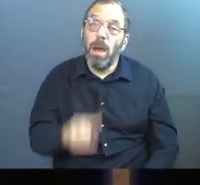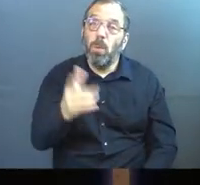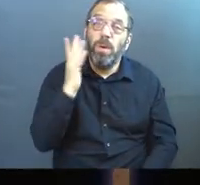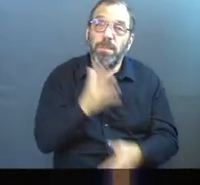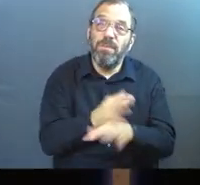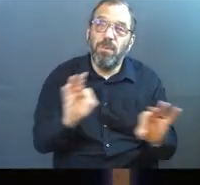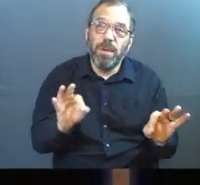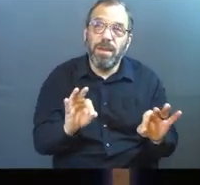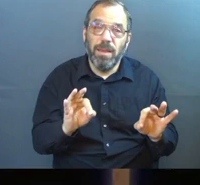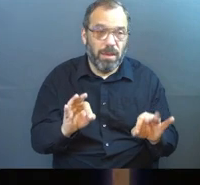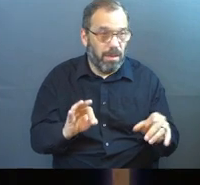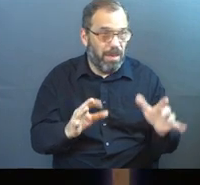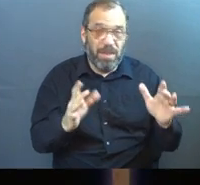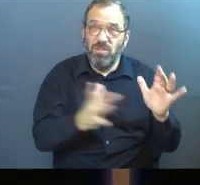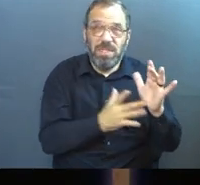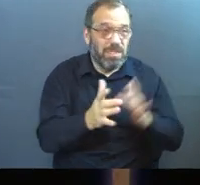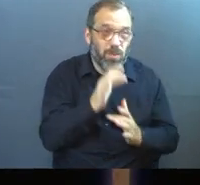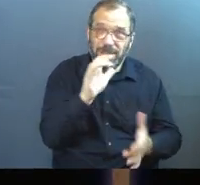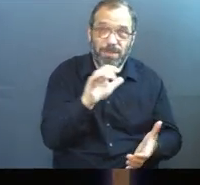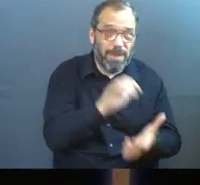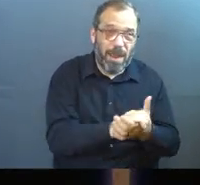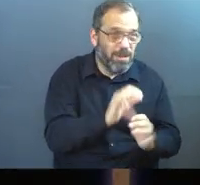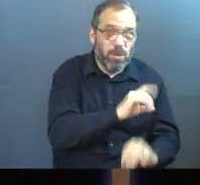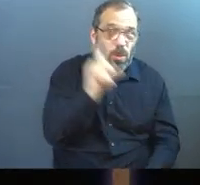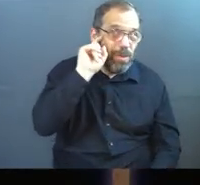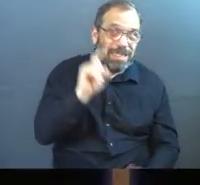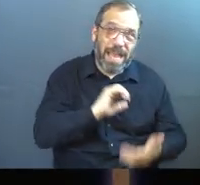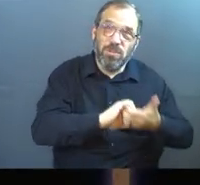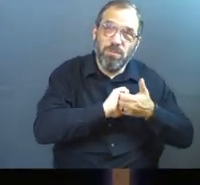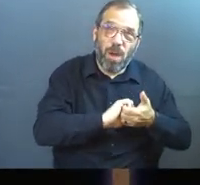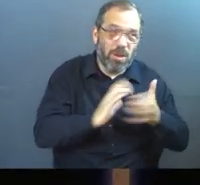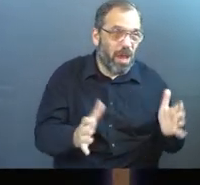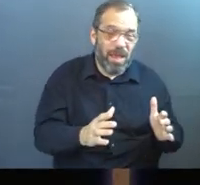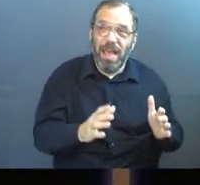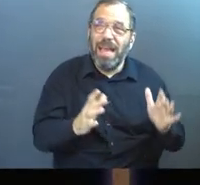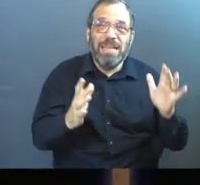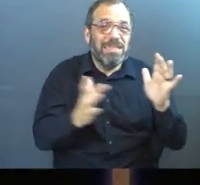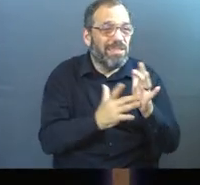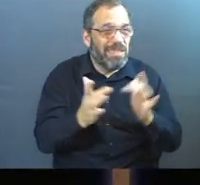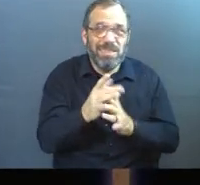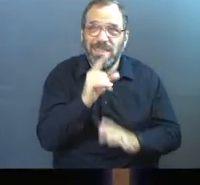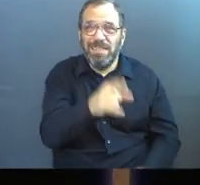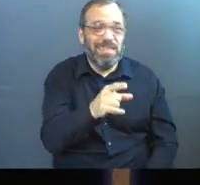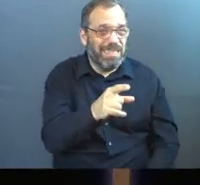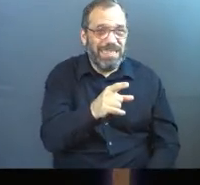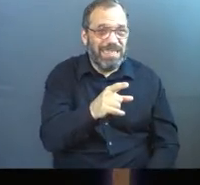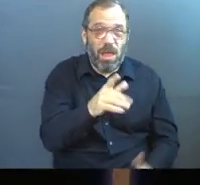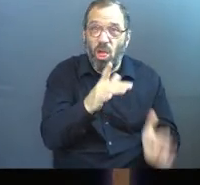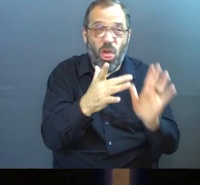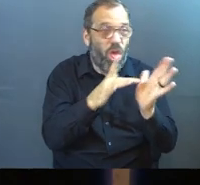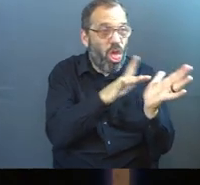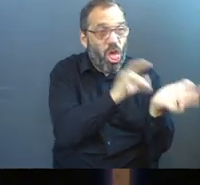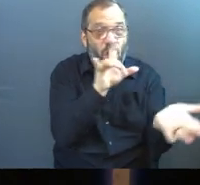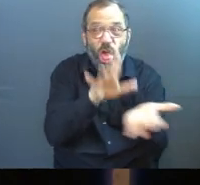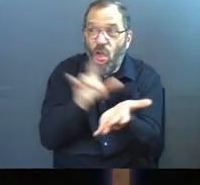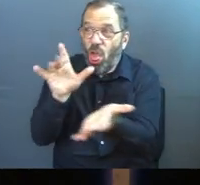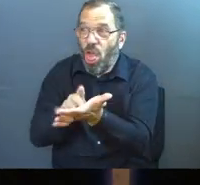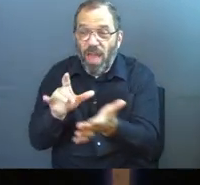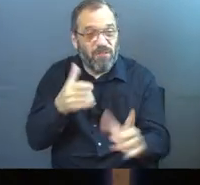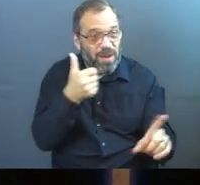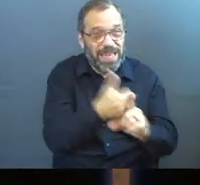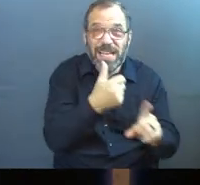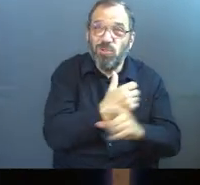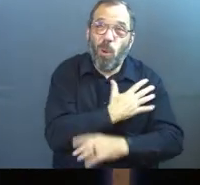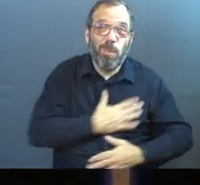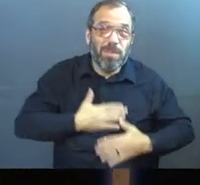Jesus didn't have a sexual partner. There was absolutely no questions about whether or not he was taking advantage of anybody for